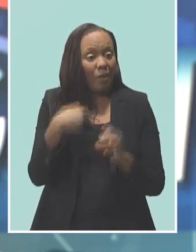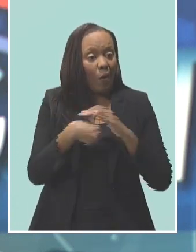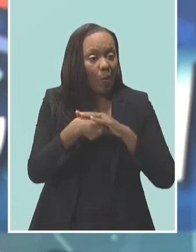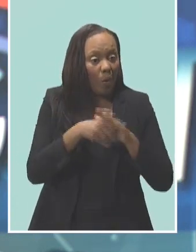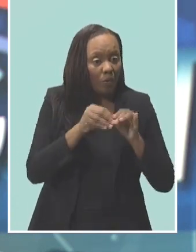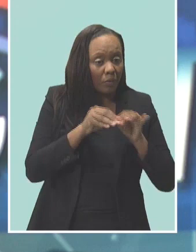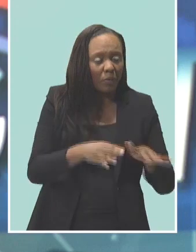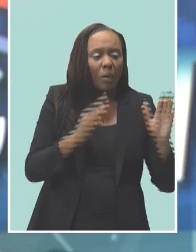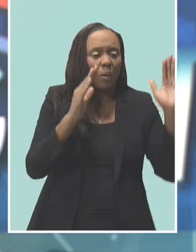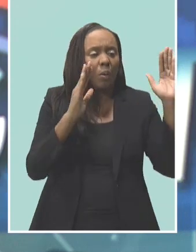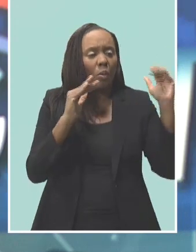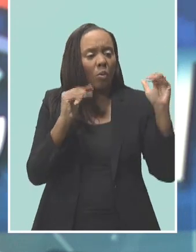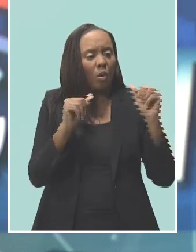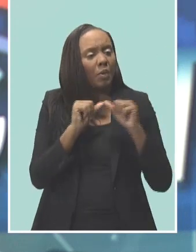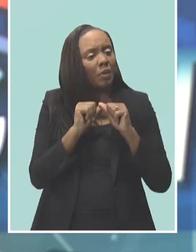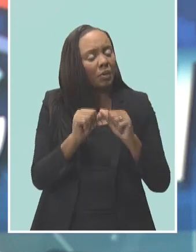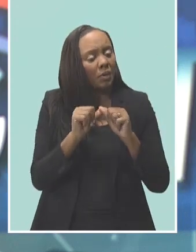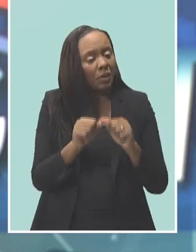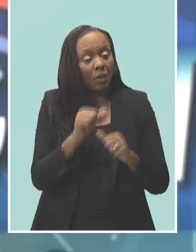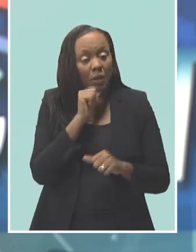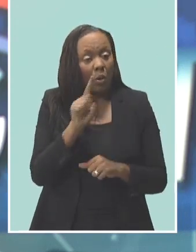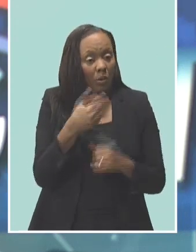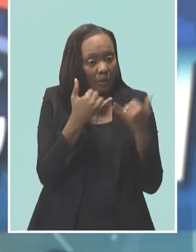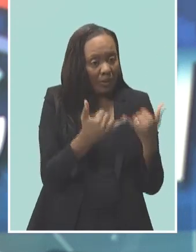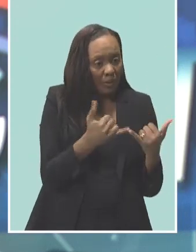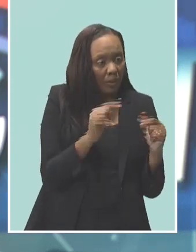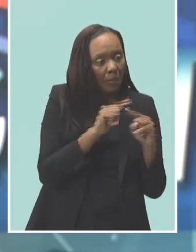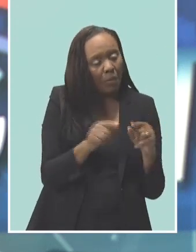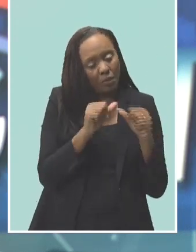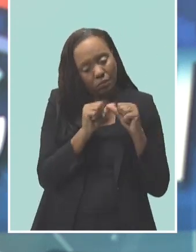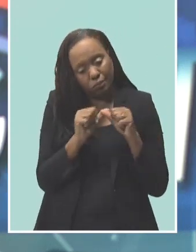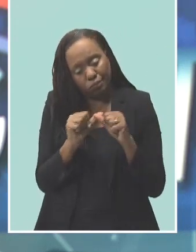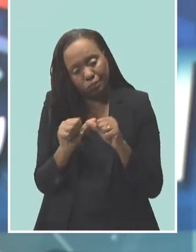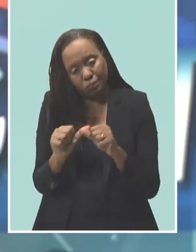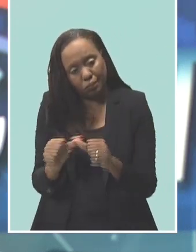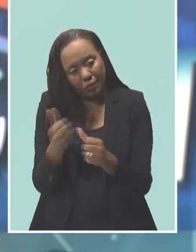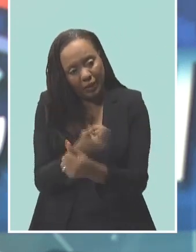and hopes this designation is not only for times of crisis, but for all time. Okay. Now,